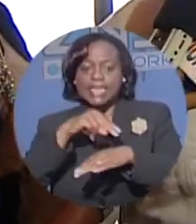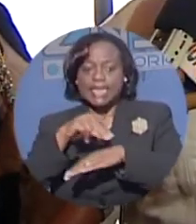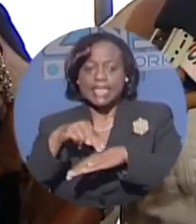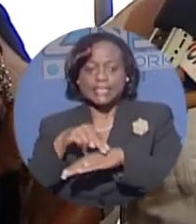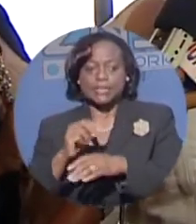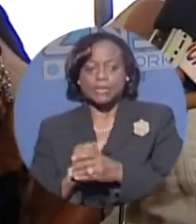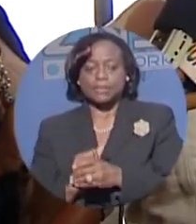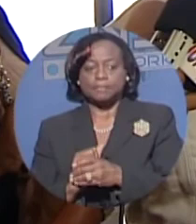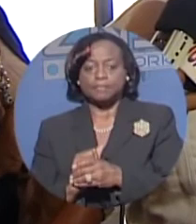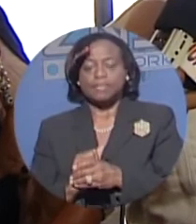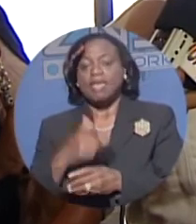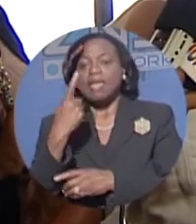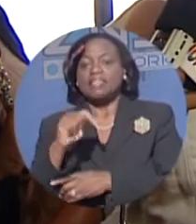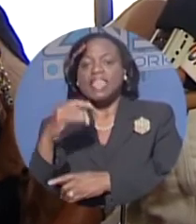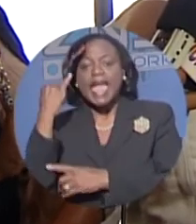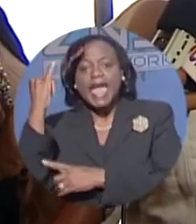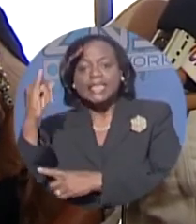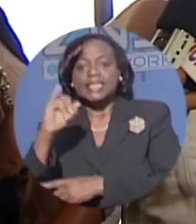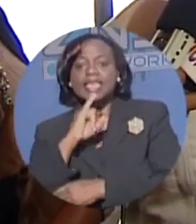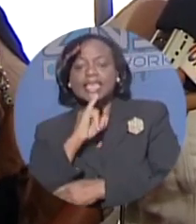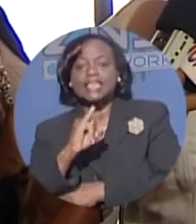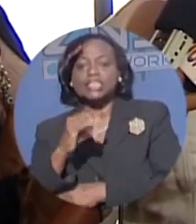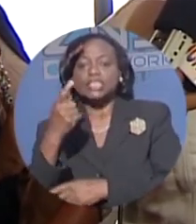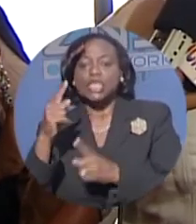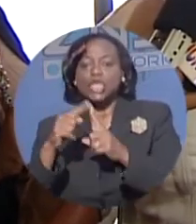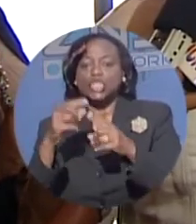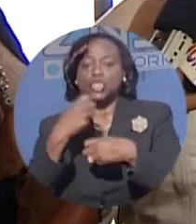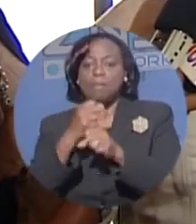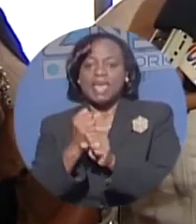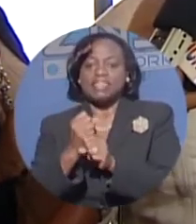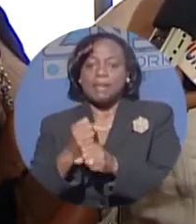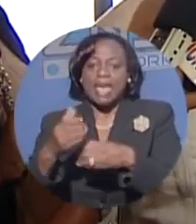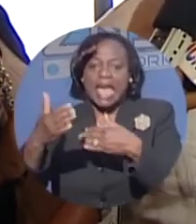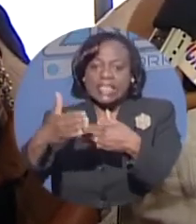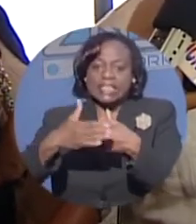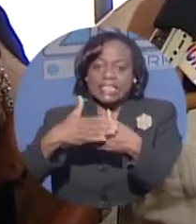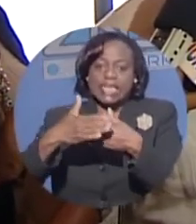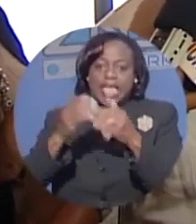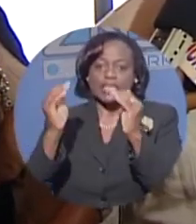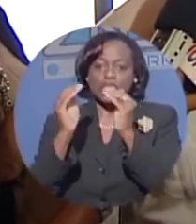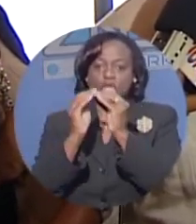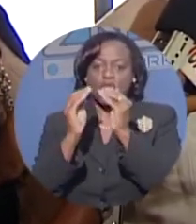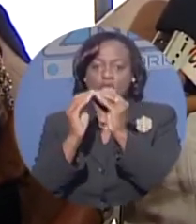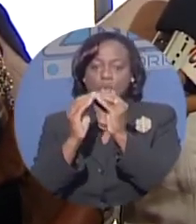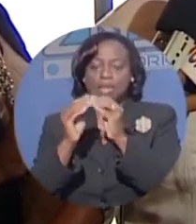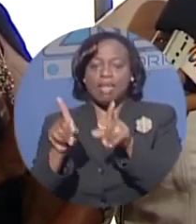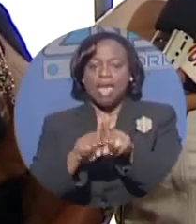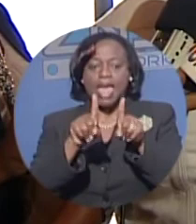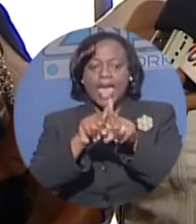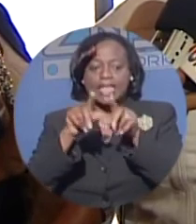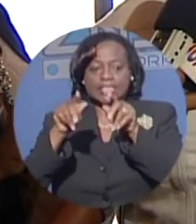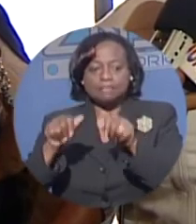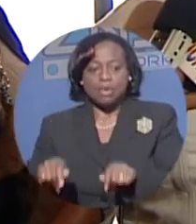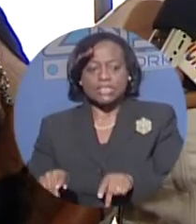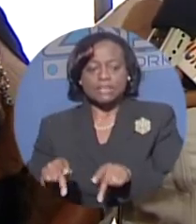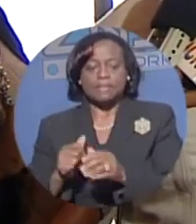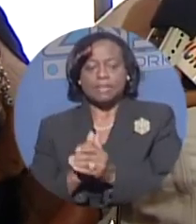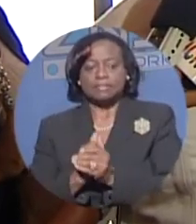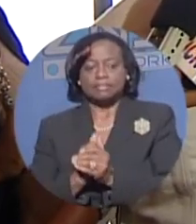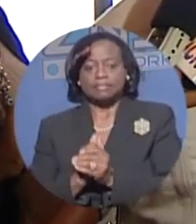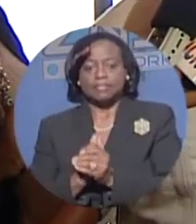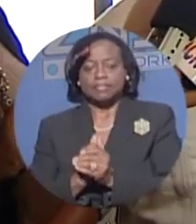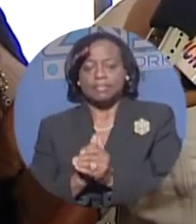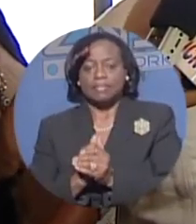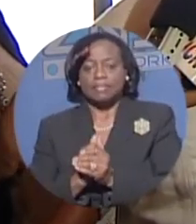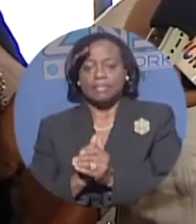And the idea is to try and make them as near to equal as is possible, recognizing that it is not possible